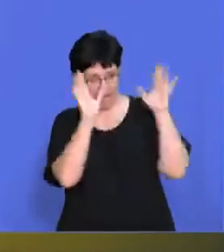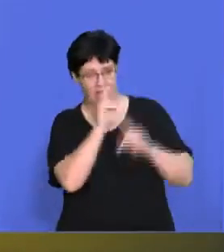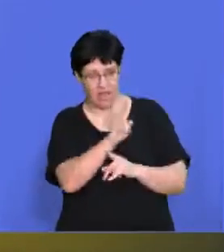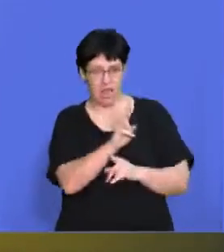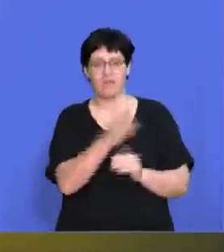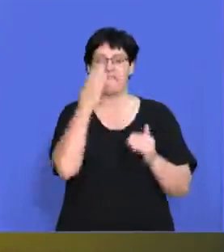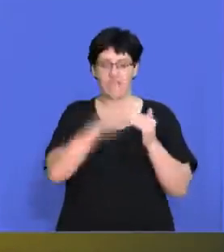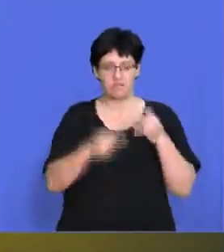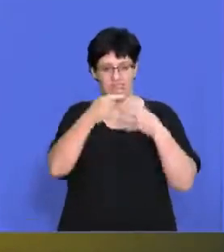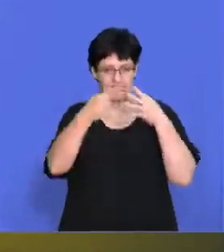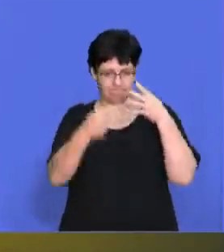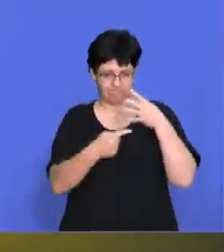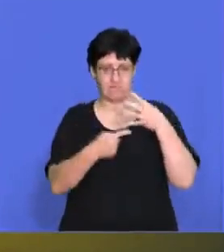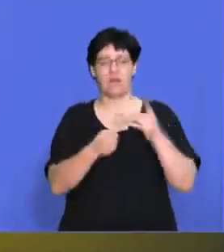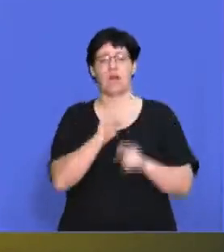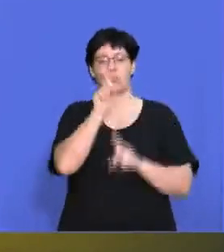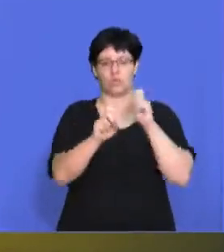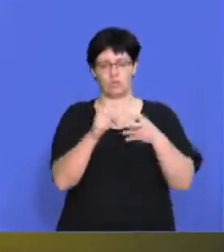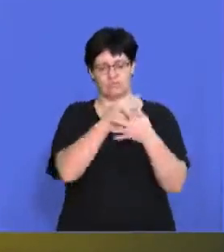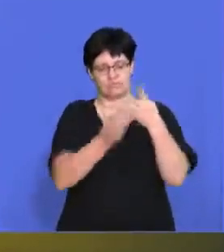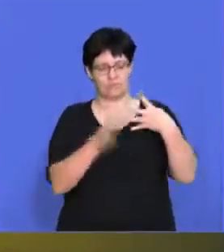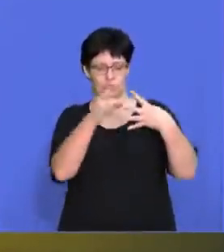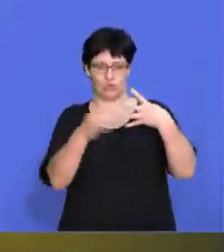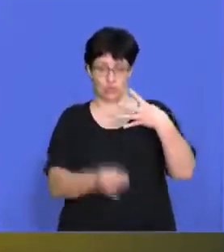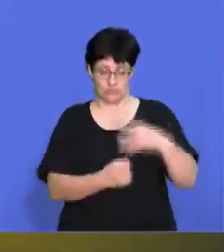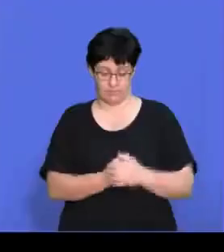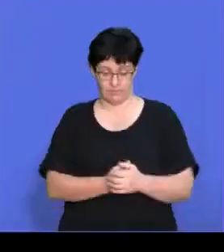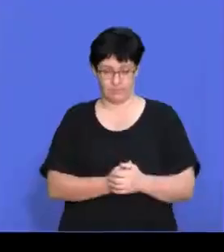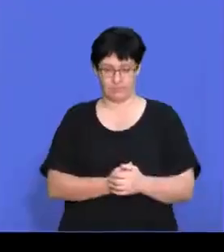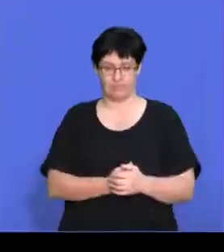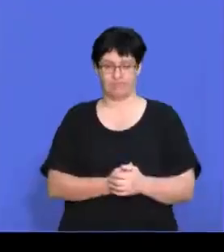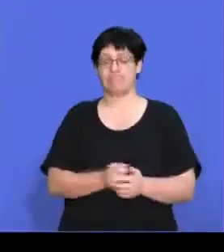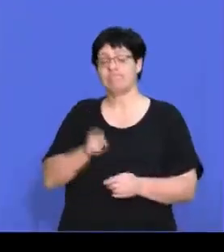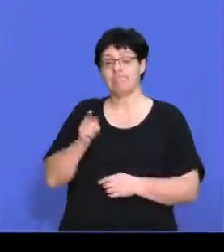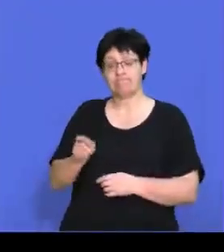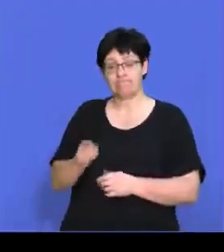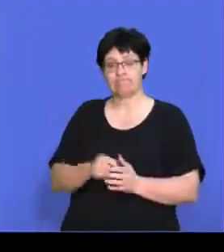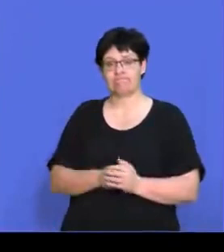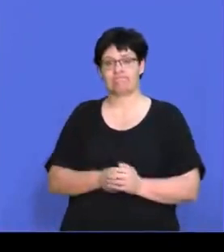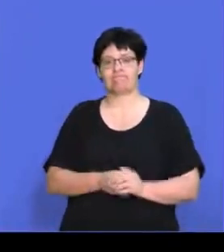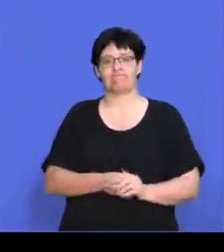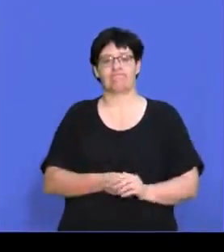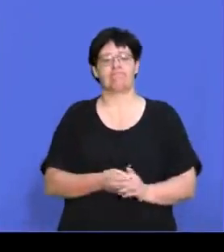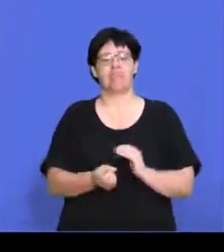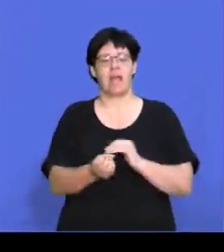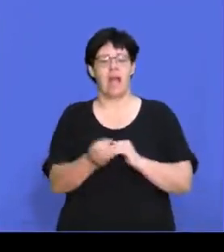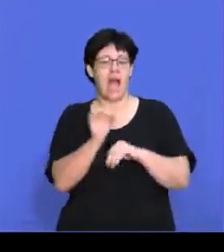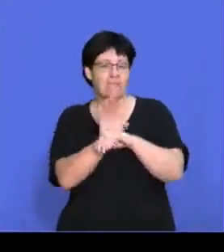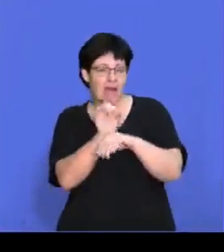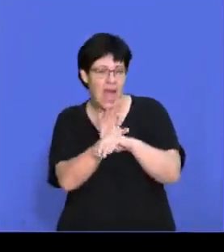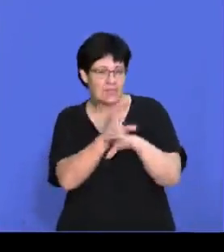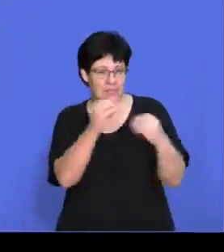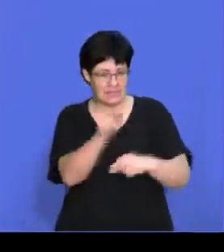attention, then we'll finish off with a couple of multiple choice questions. So this question is, advise